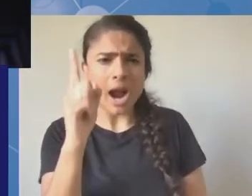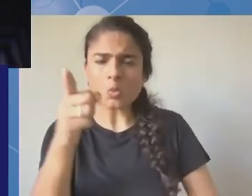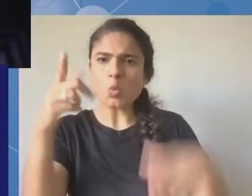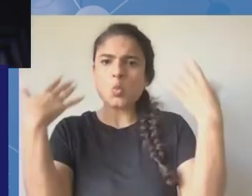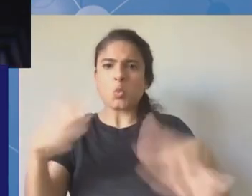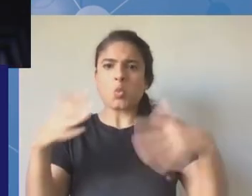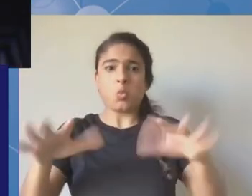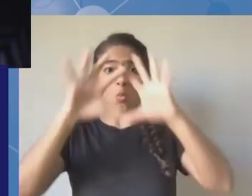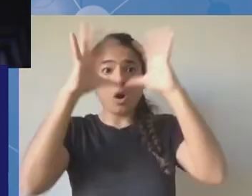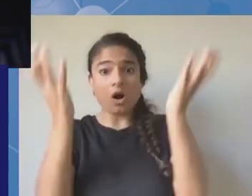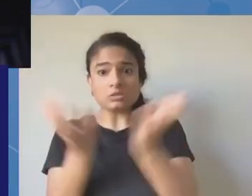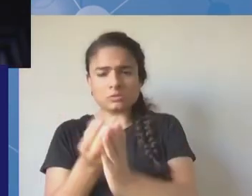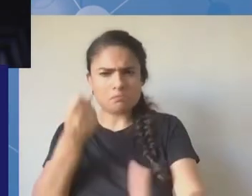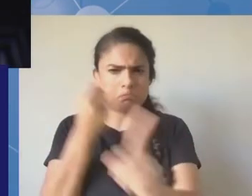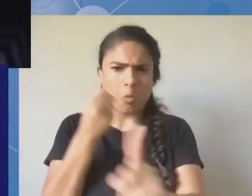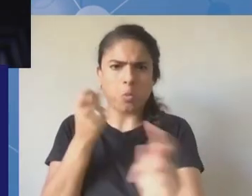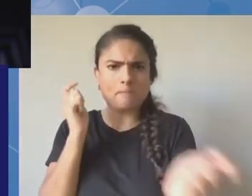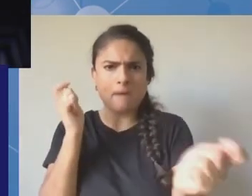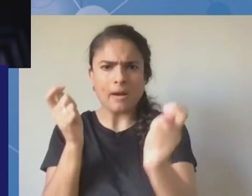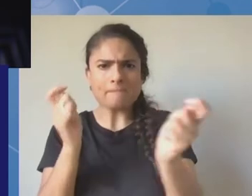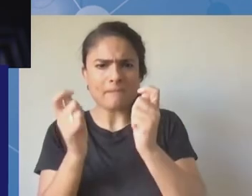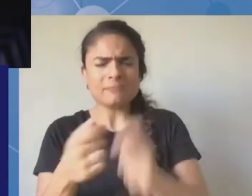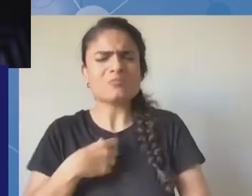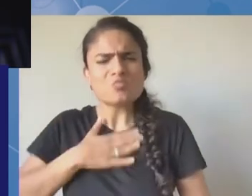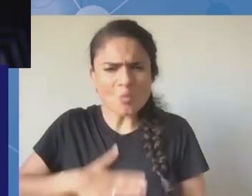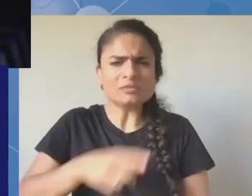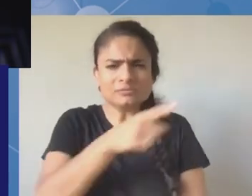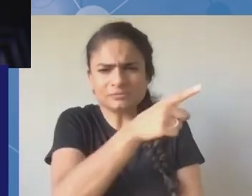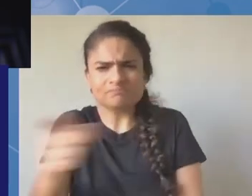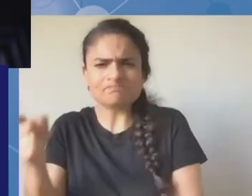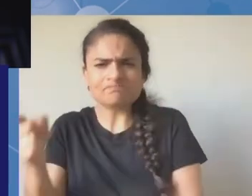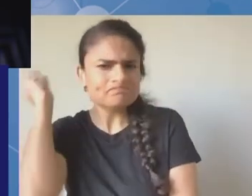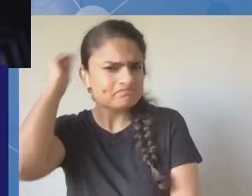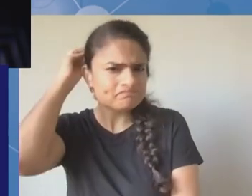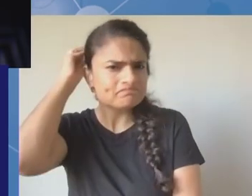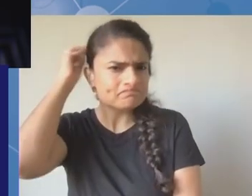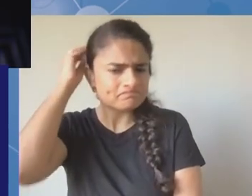if the room agrees with me i think they can applaud you for one second